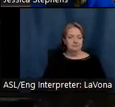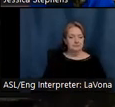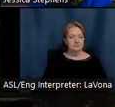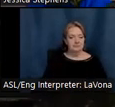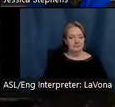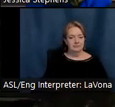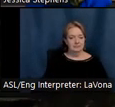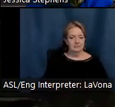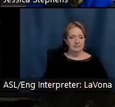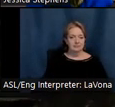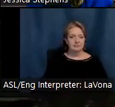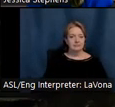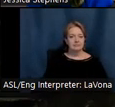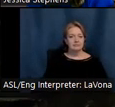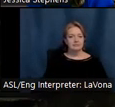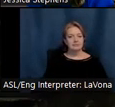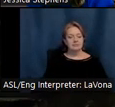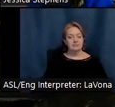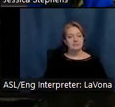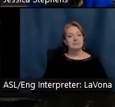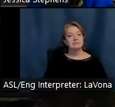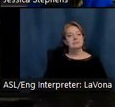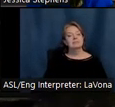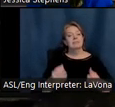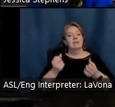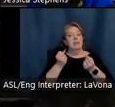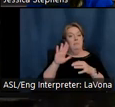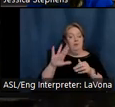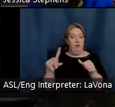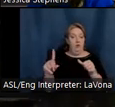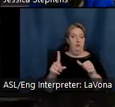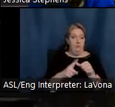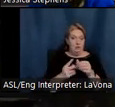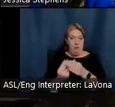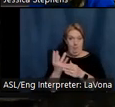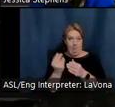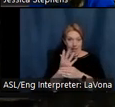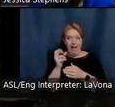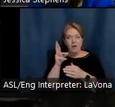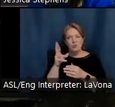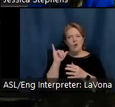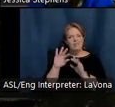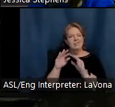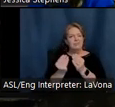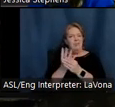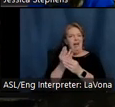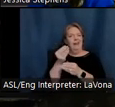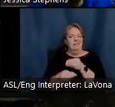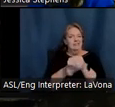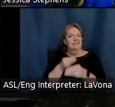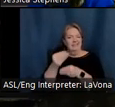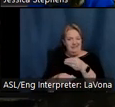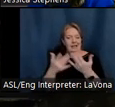Many of Selma's original plantings or their descendants still survive today, one of which